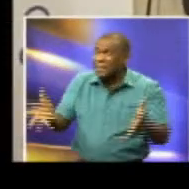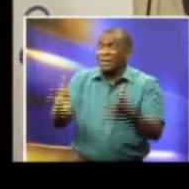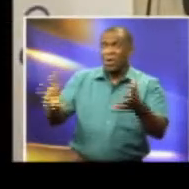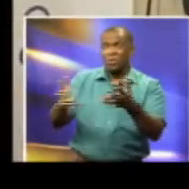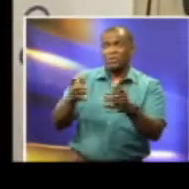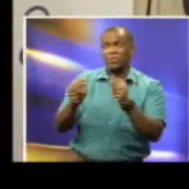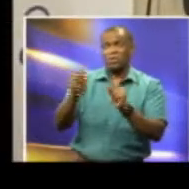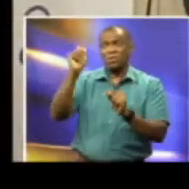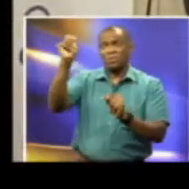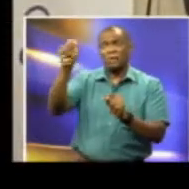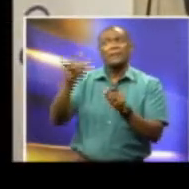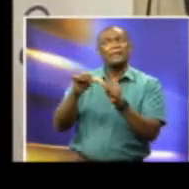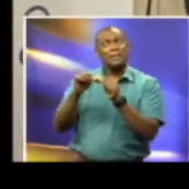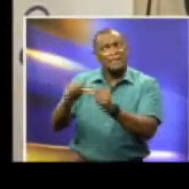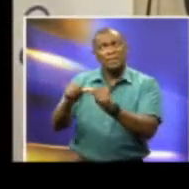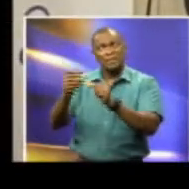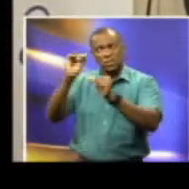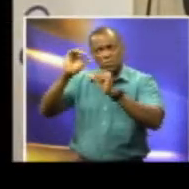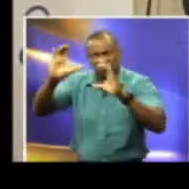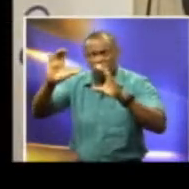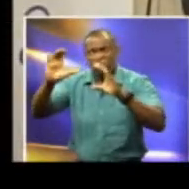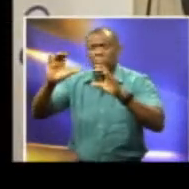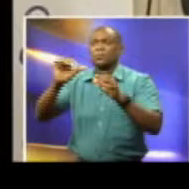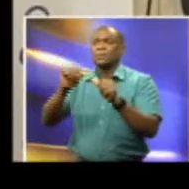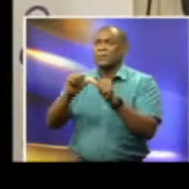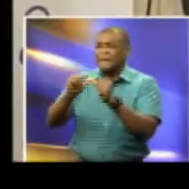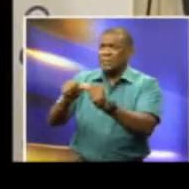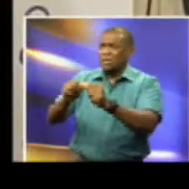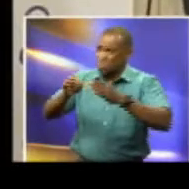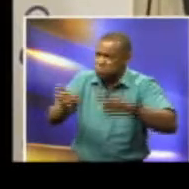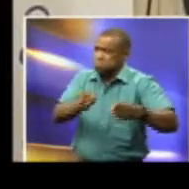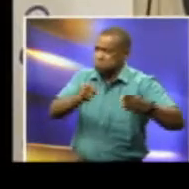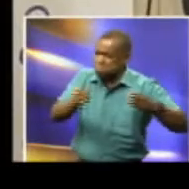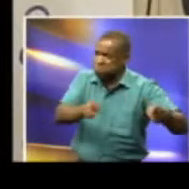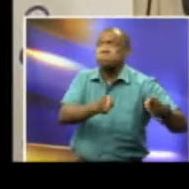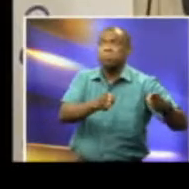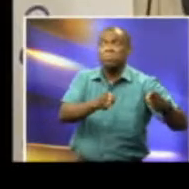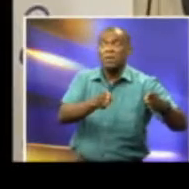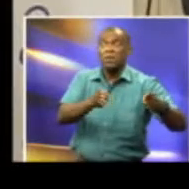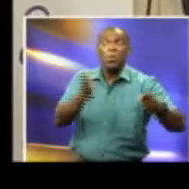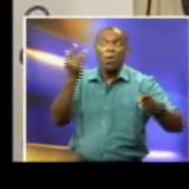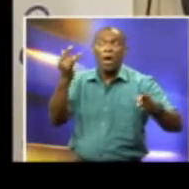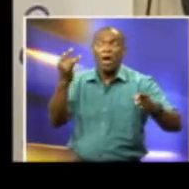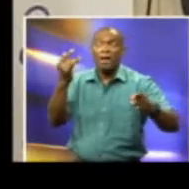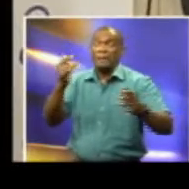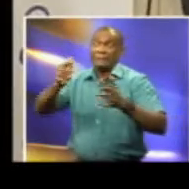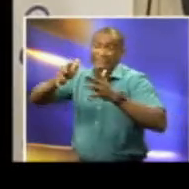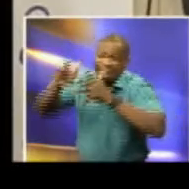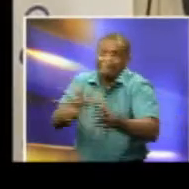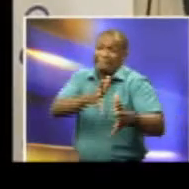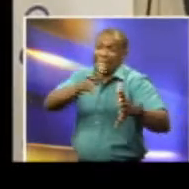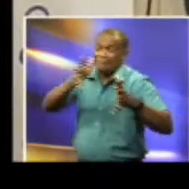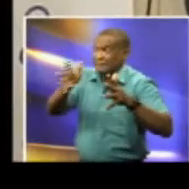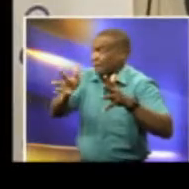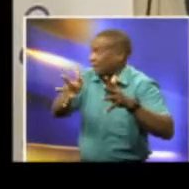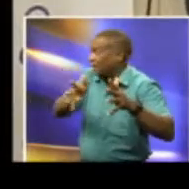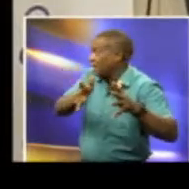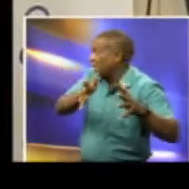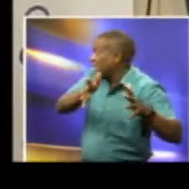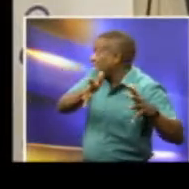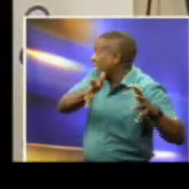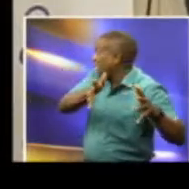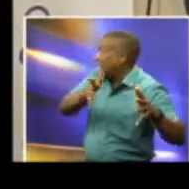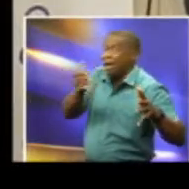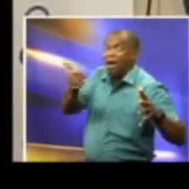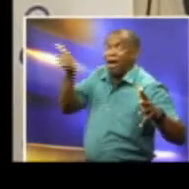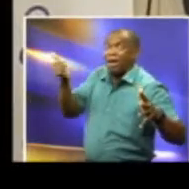And as you probably realize, behind this system is another system. And we want to make sure we don't get space.